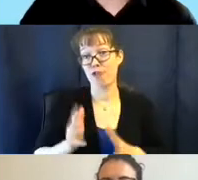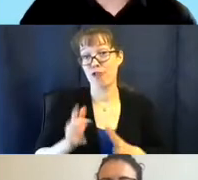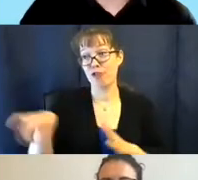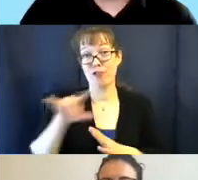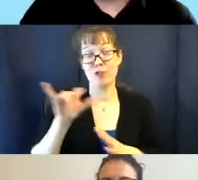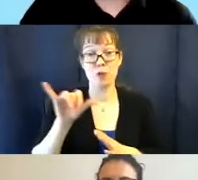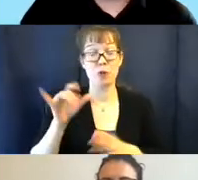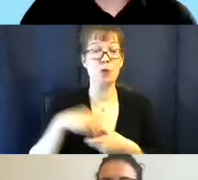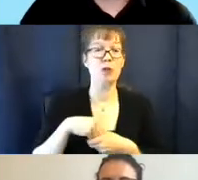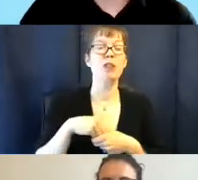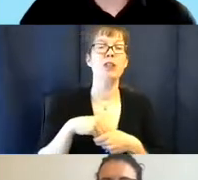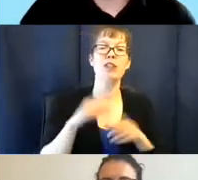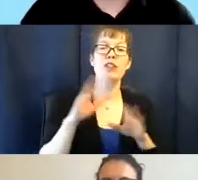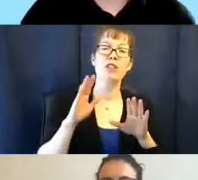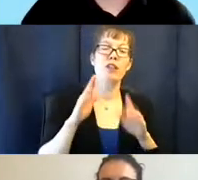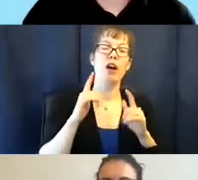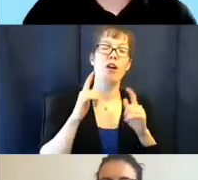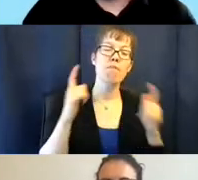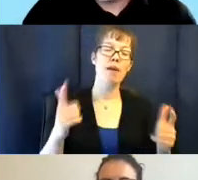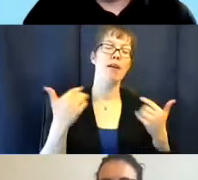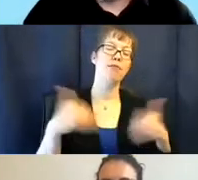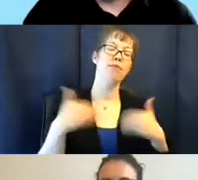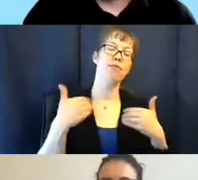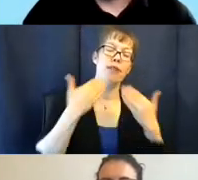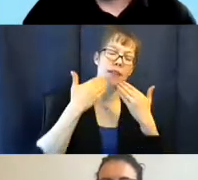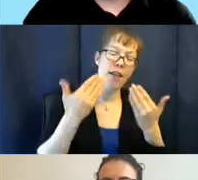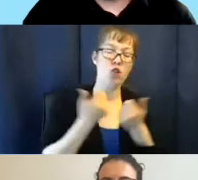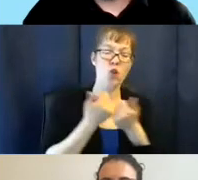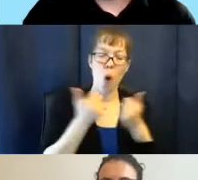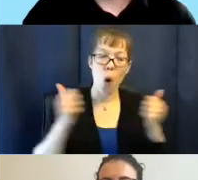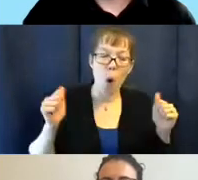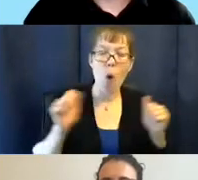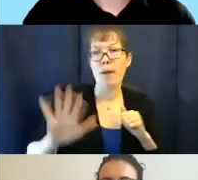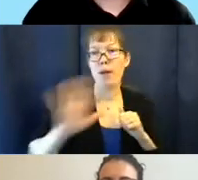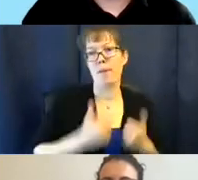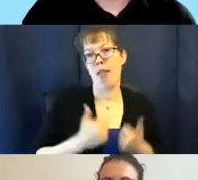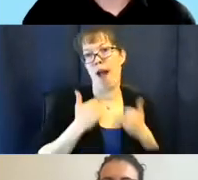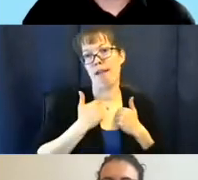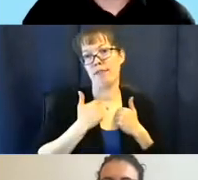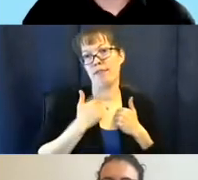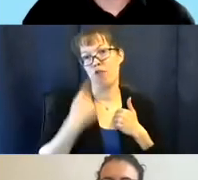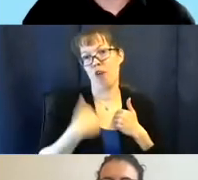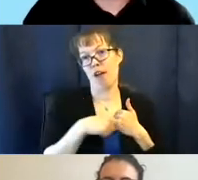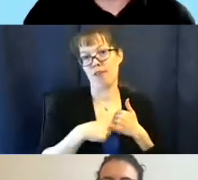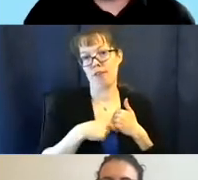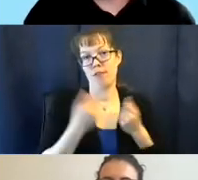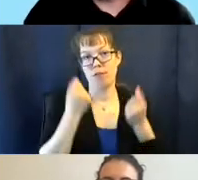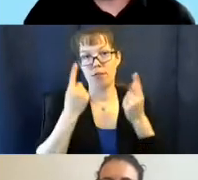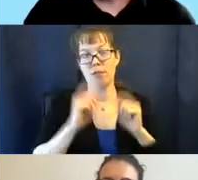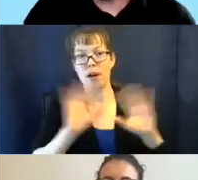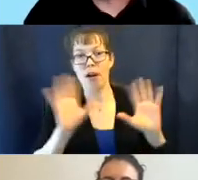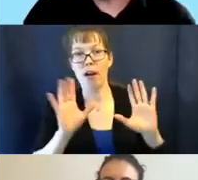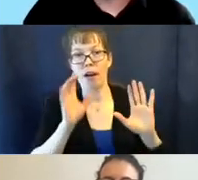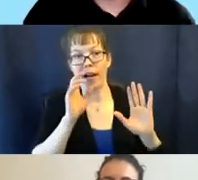just a great big thank you for opening up your lives for us, uh, and giving us a